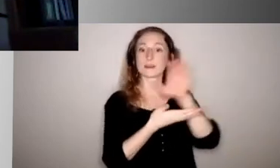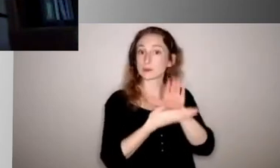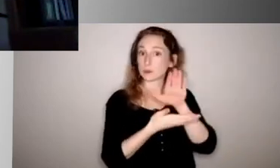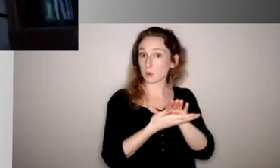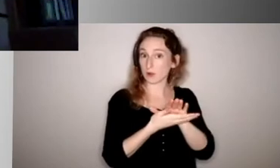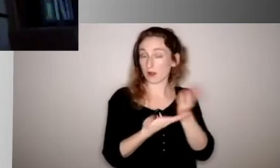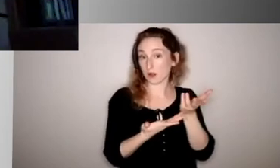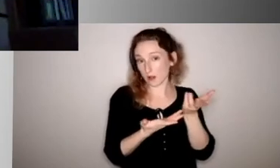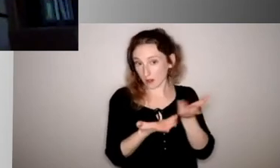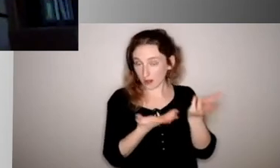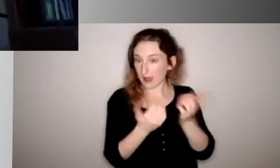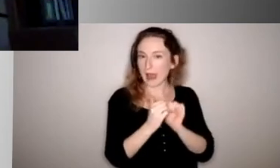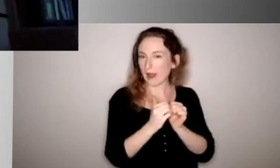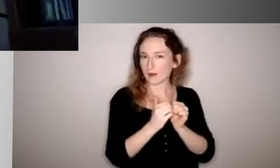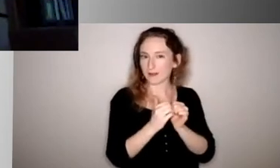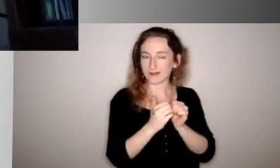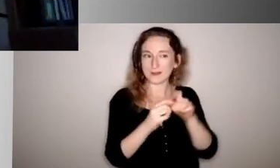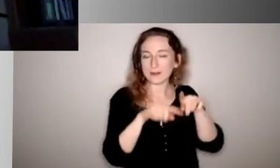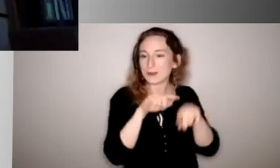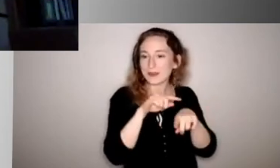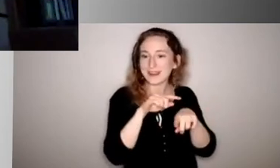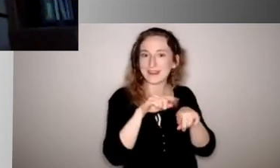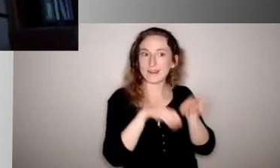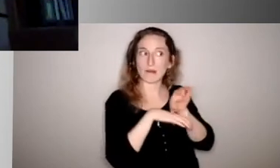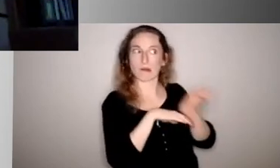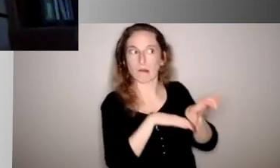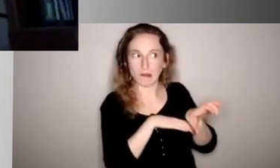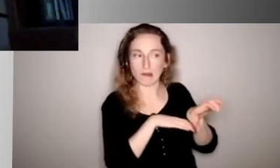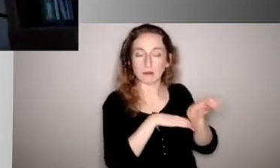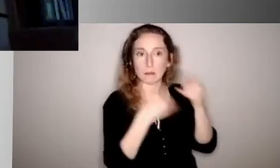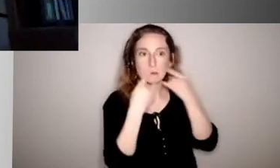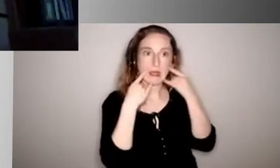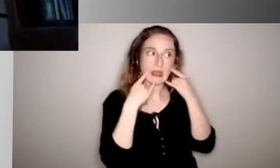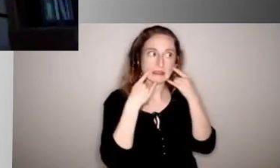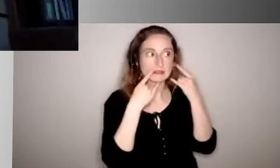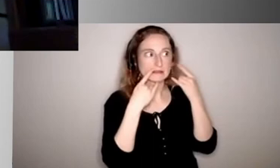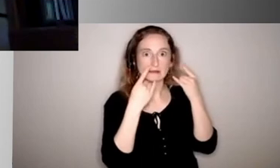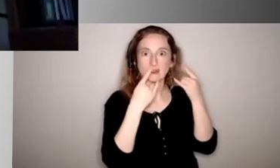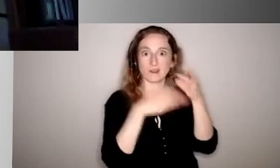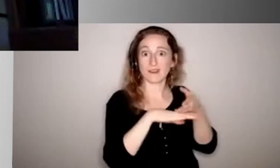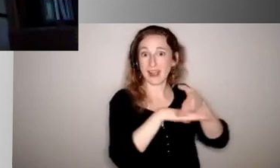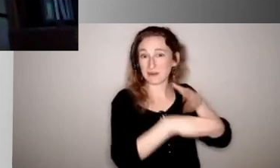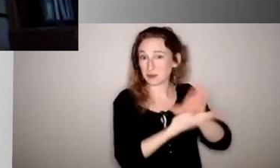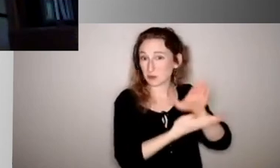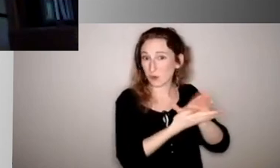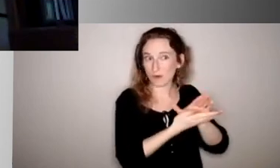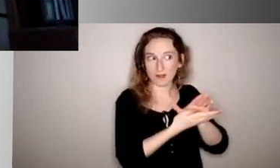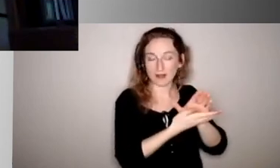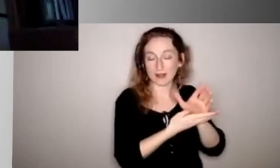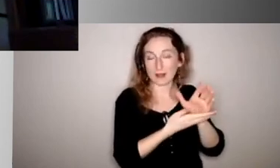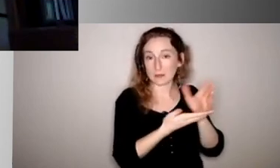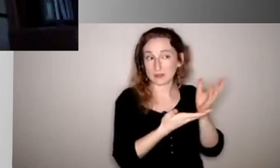wearing a mask. You can't, I'm guessing those can't be enforced, but I would imagine they're going to be strongly recommended